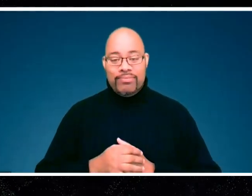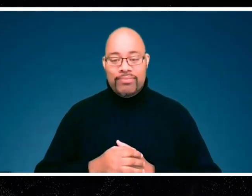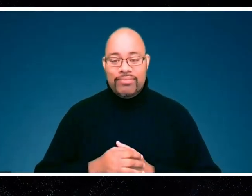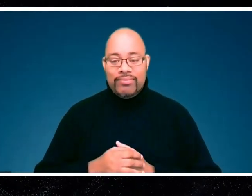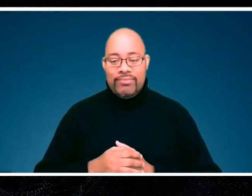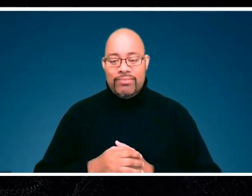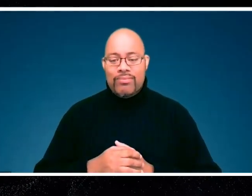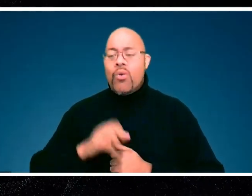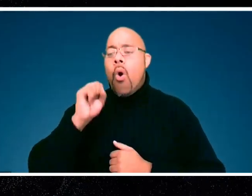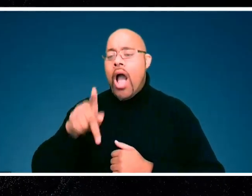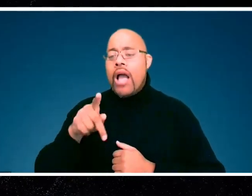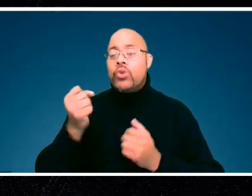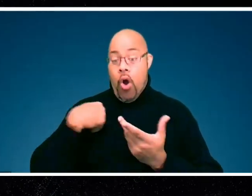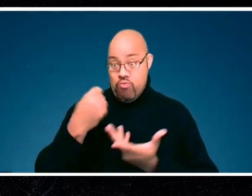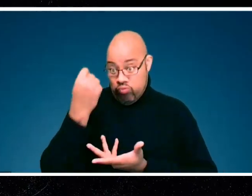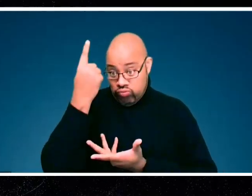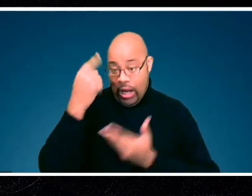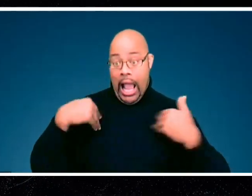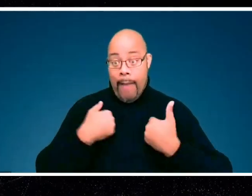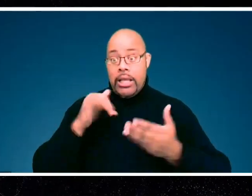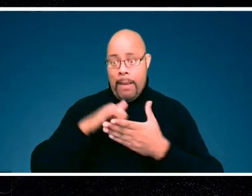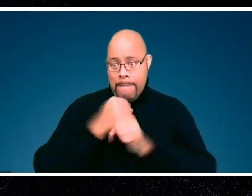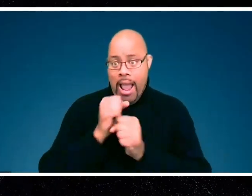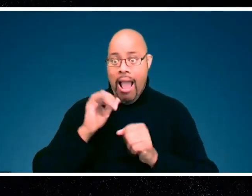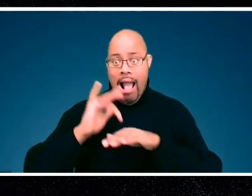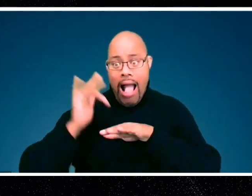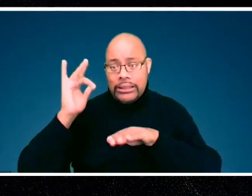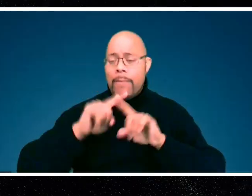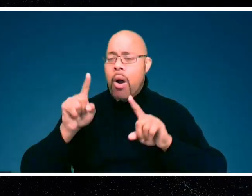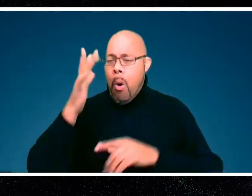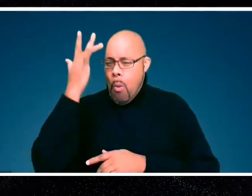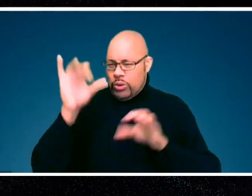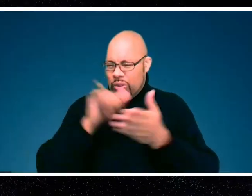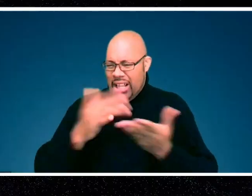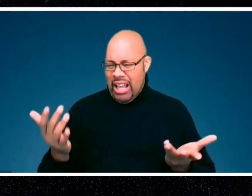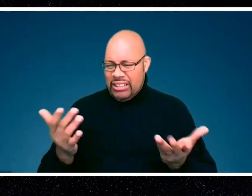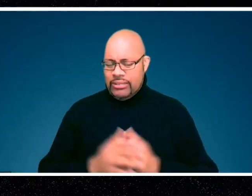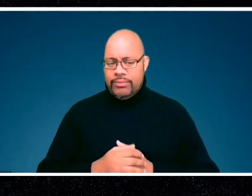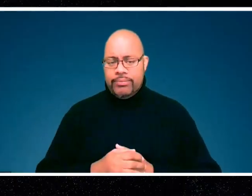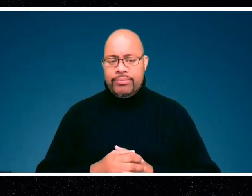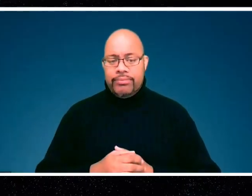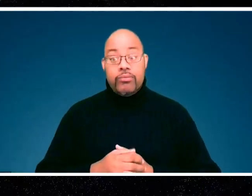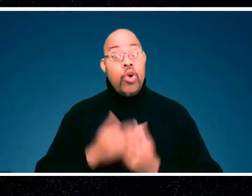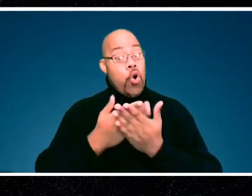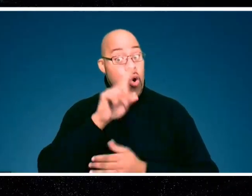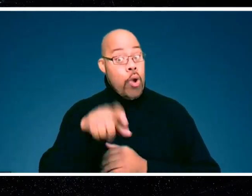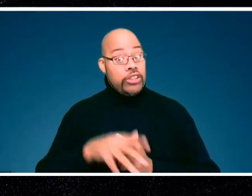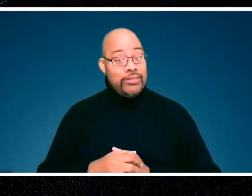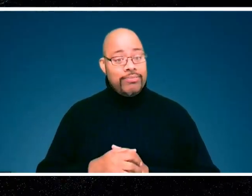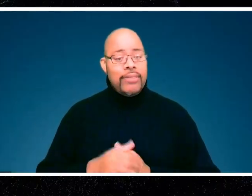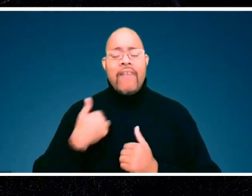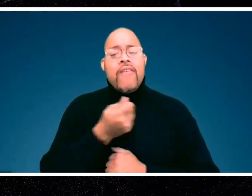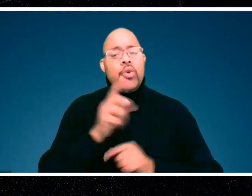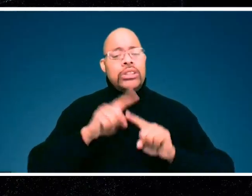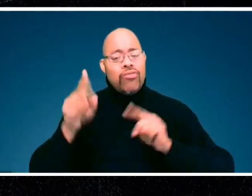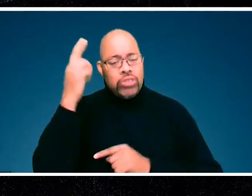Okay, so I understand animals can create light, but why do they do it? Great question, Alexis. There are a few different